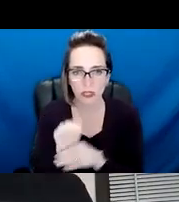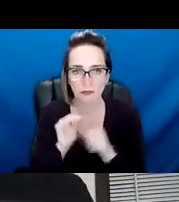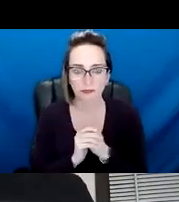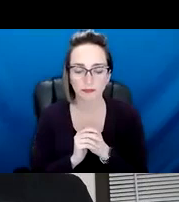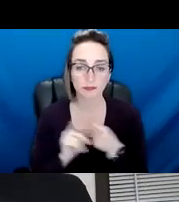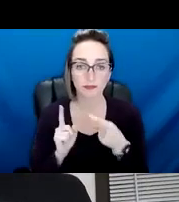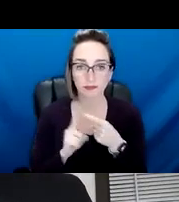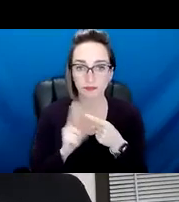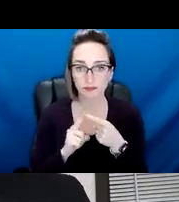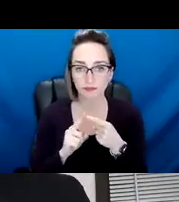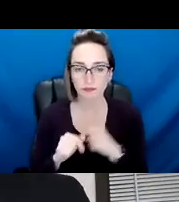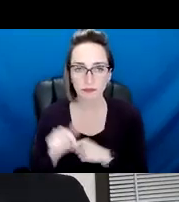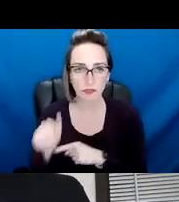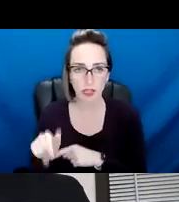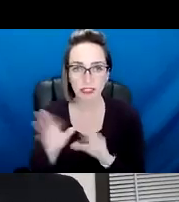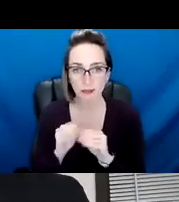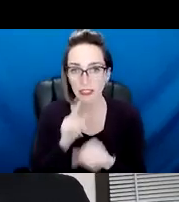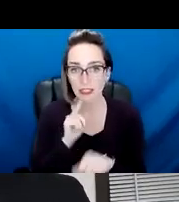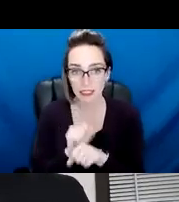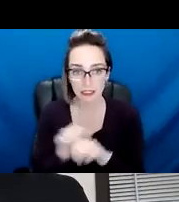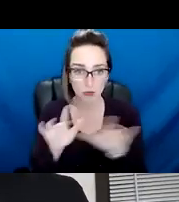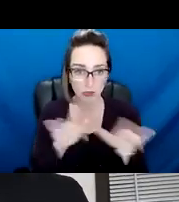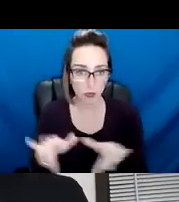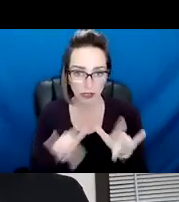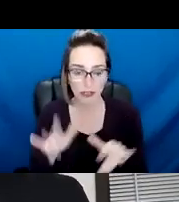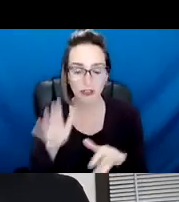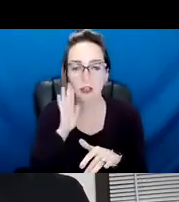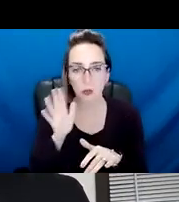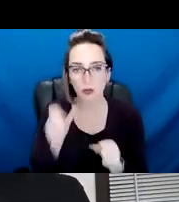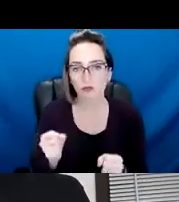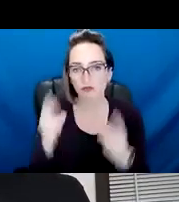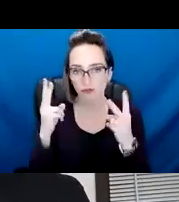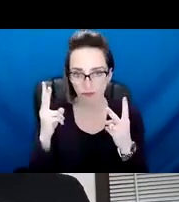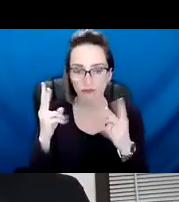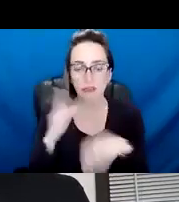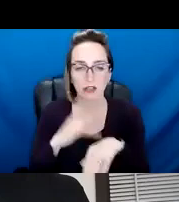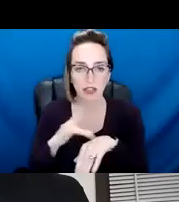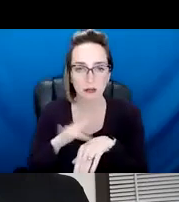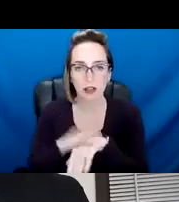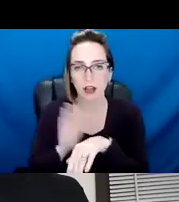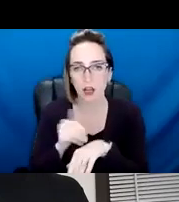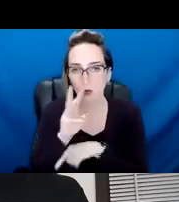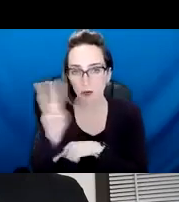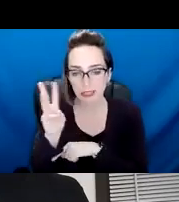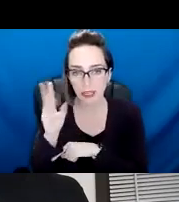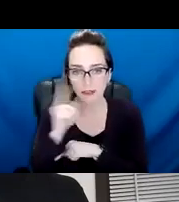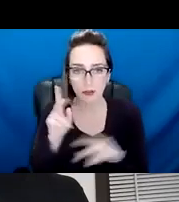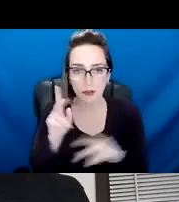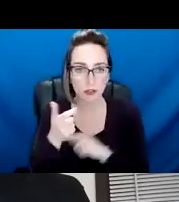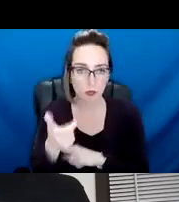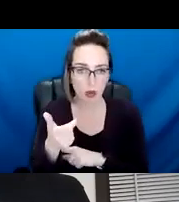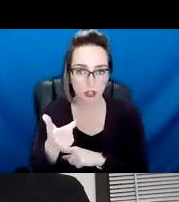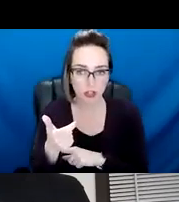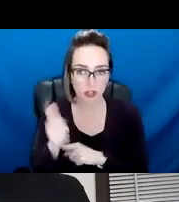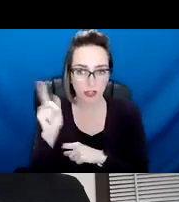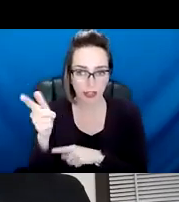that this meeting was recorded. Um, we will be making this available on our website, um, for folks to view after the fact,